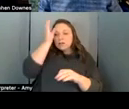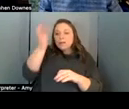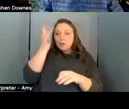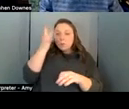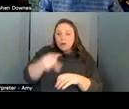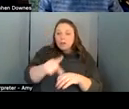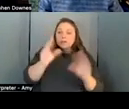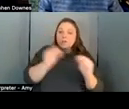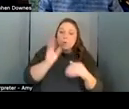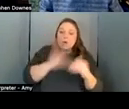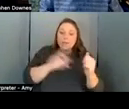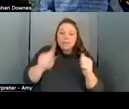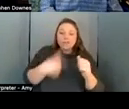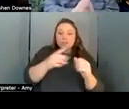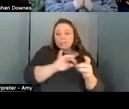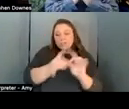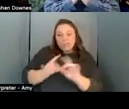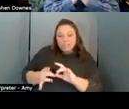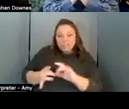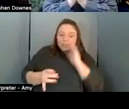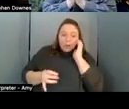just blockchain now